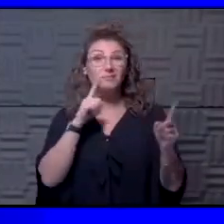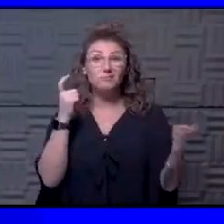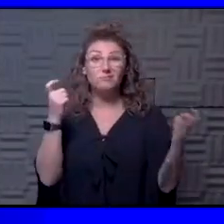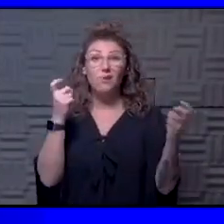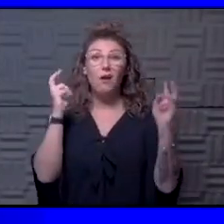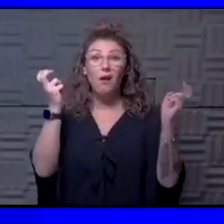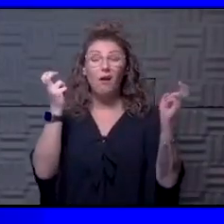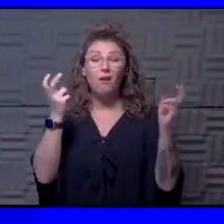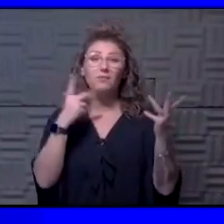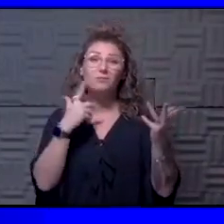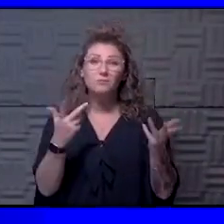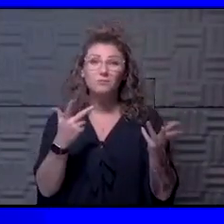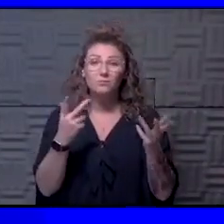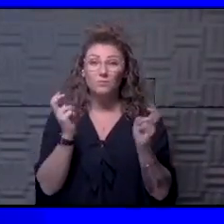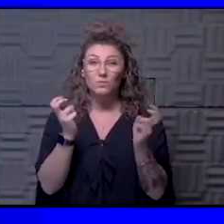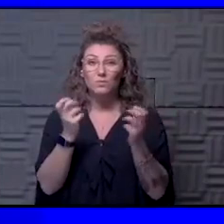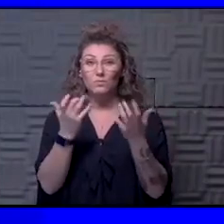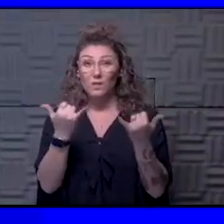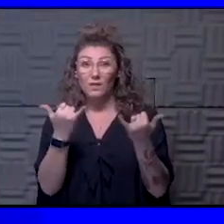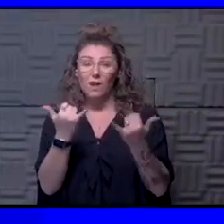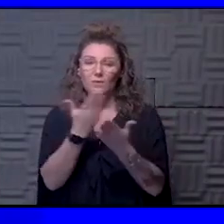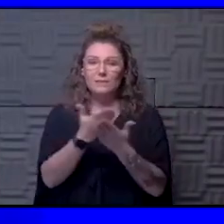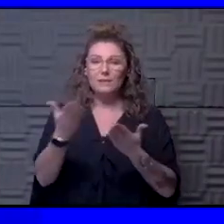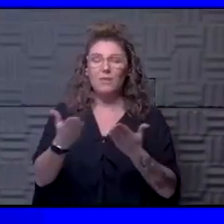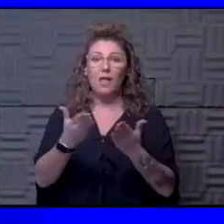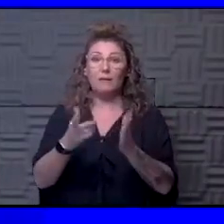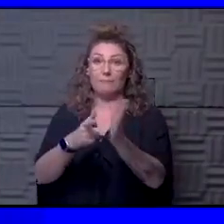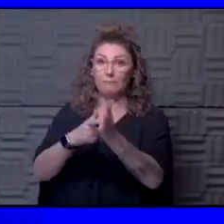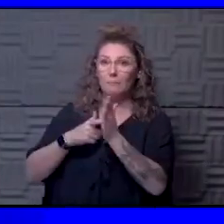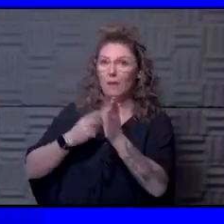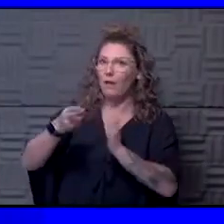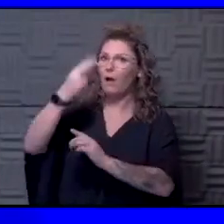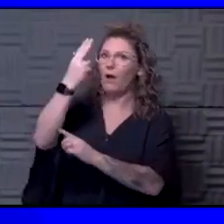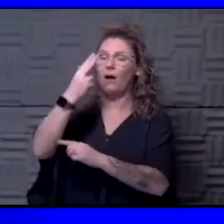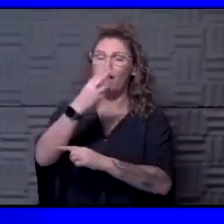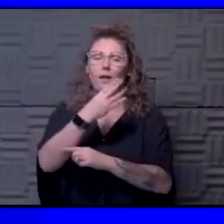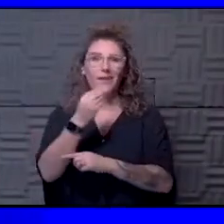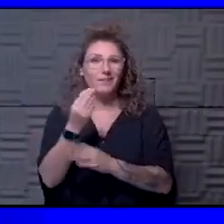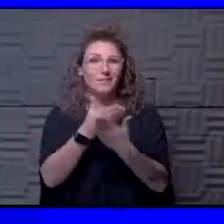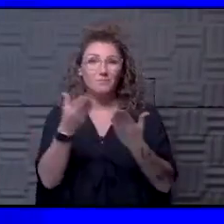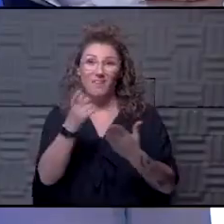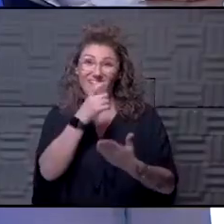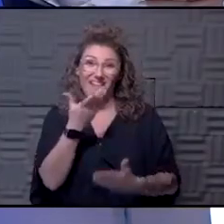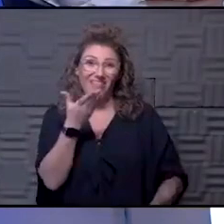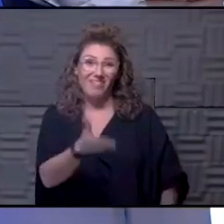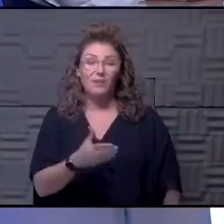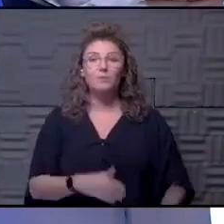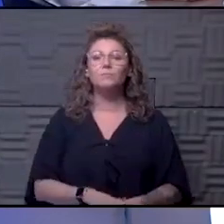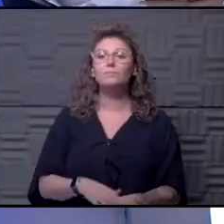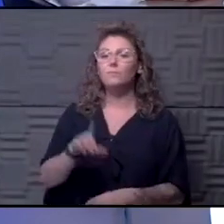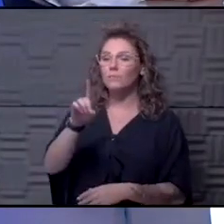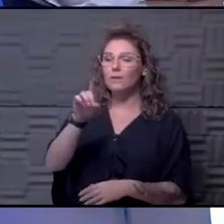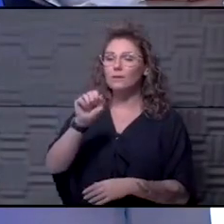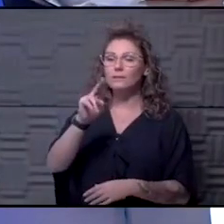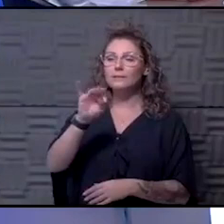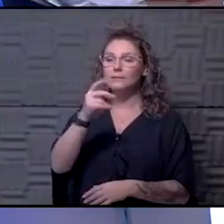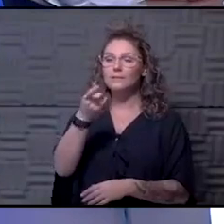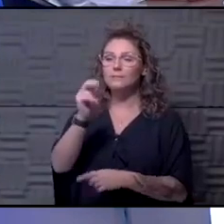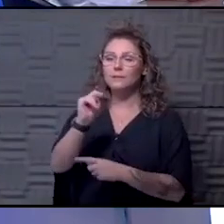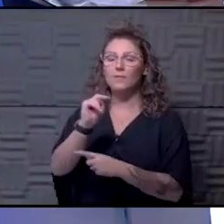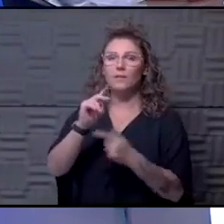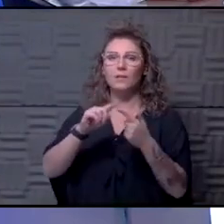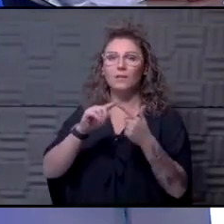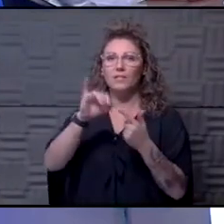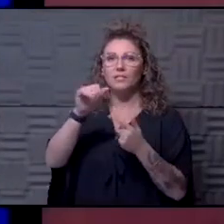right now continues to be the supply. The demand is very high. The supply just is not there right now. So, Deb and Jeannie have got questions about